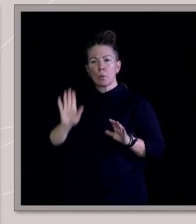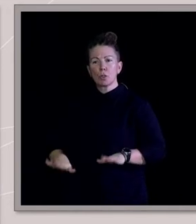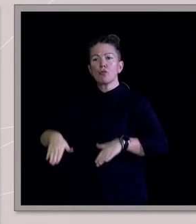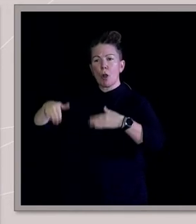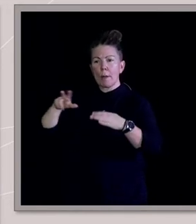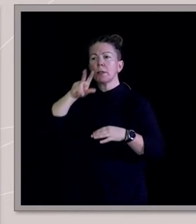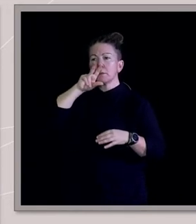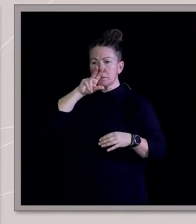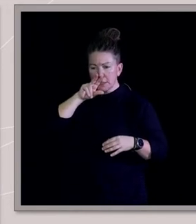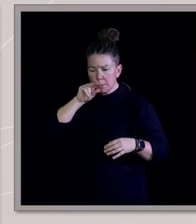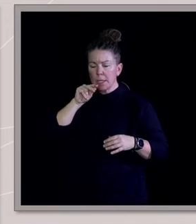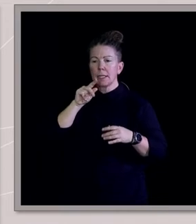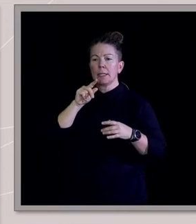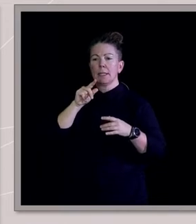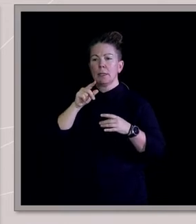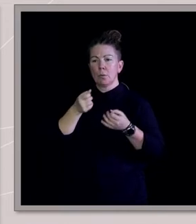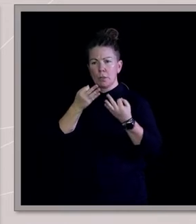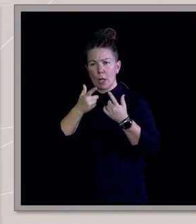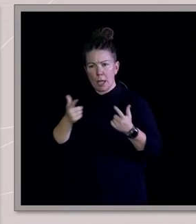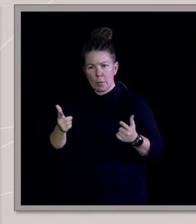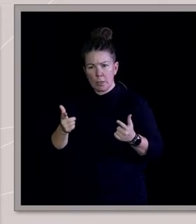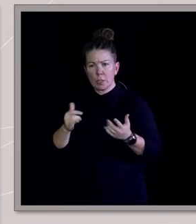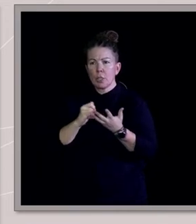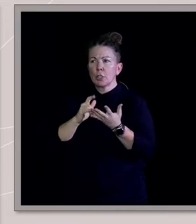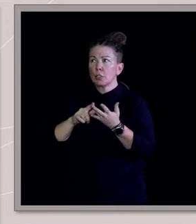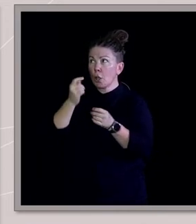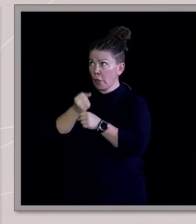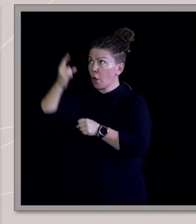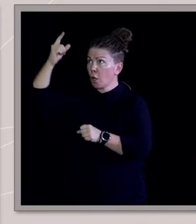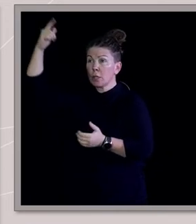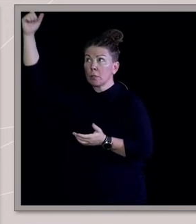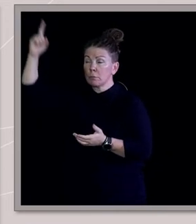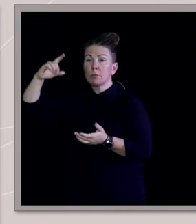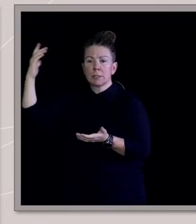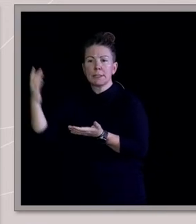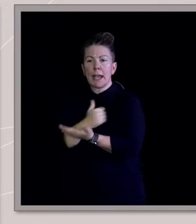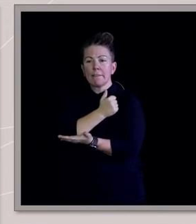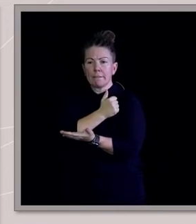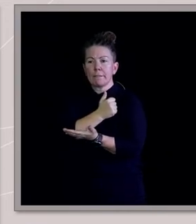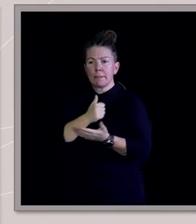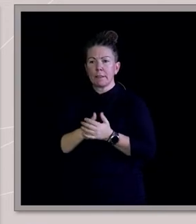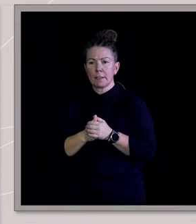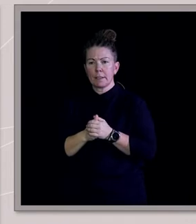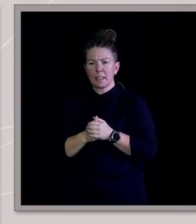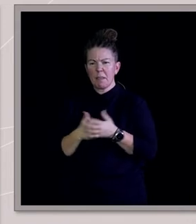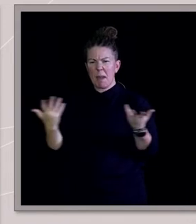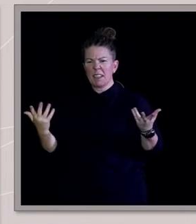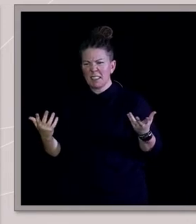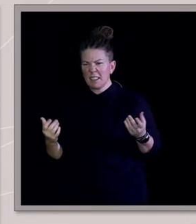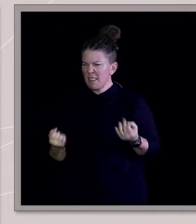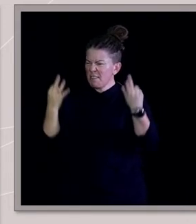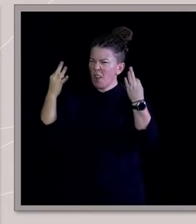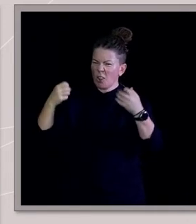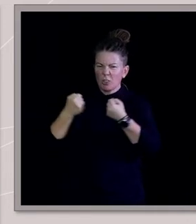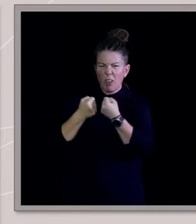well. But for us, there would be no, you know, wild years in King's Cross in the 70s, or trips to